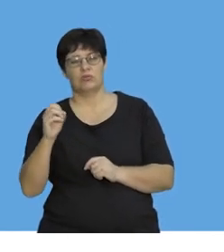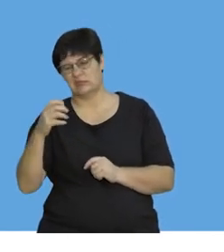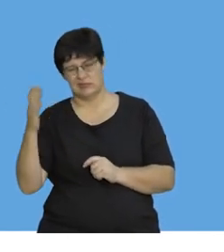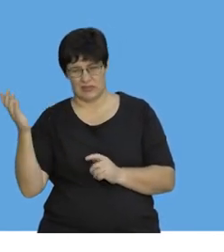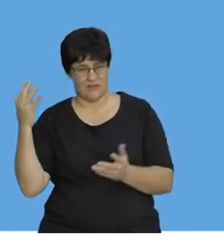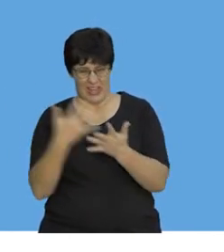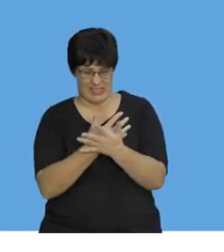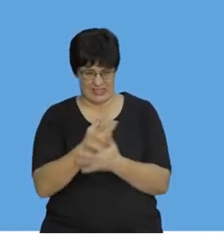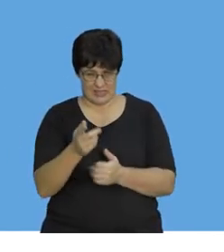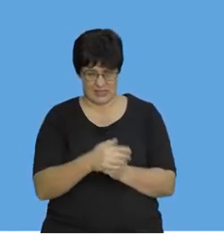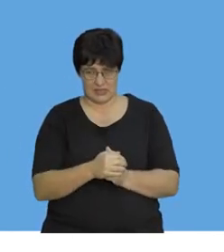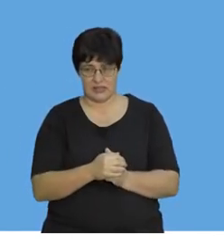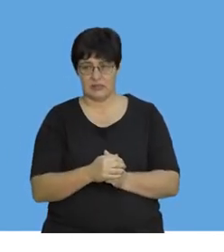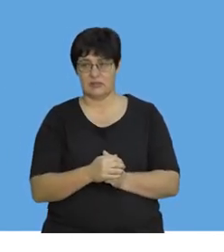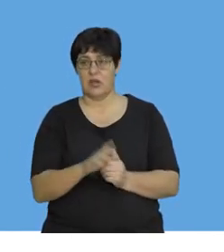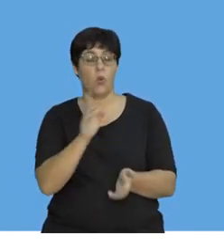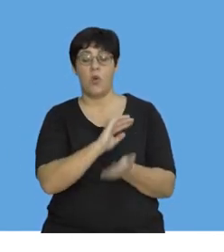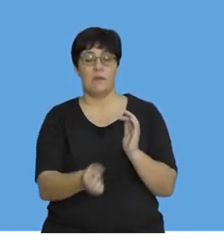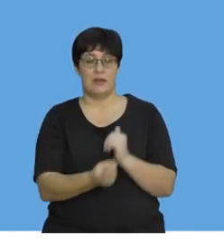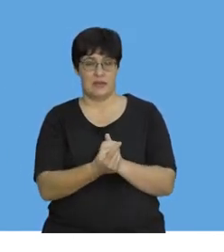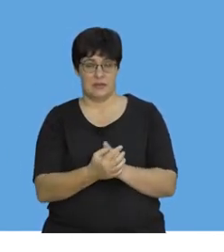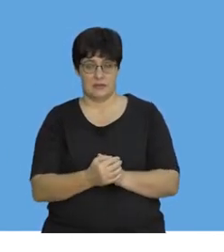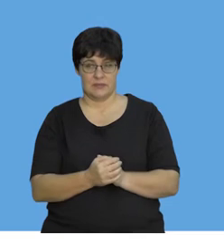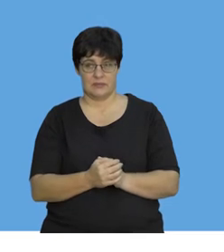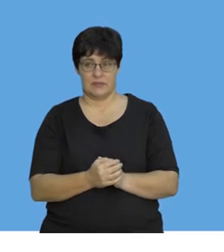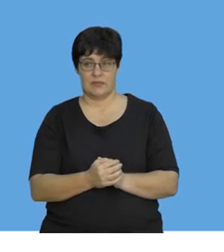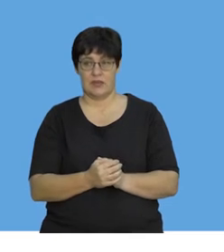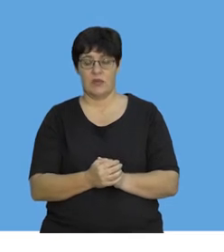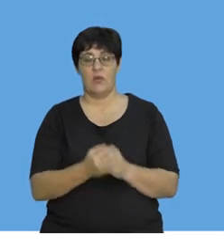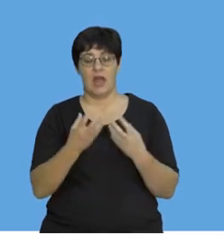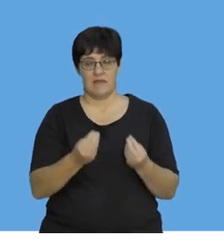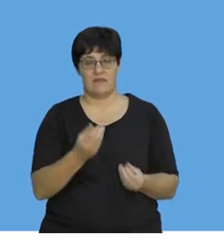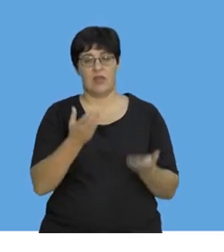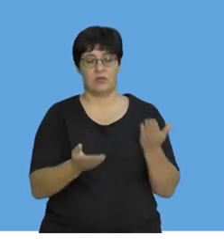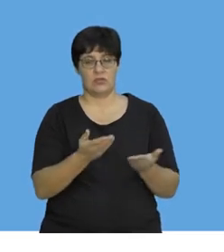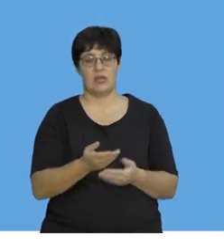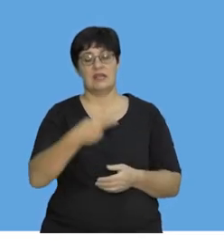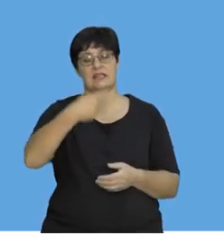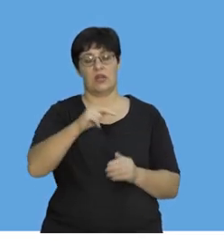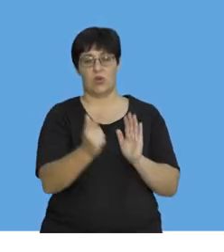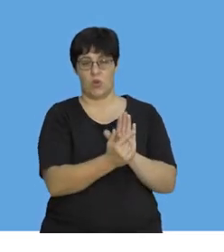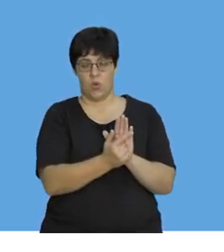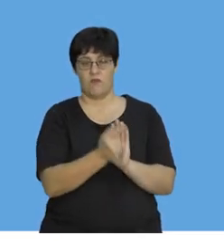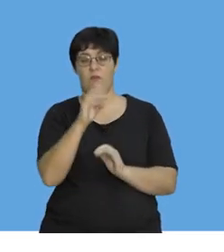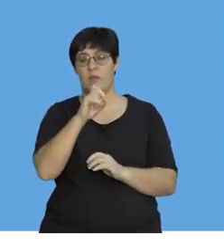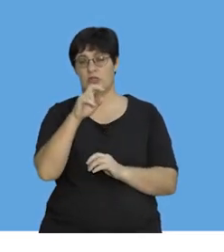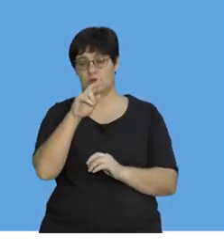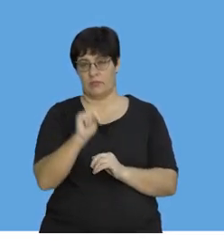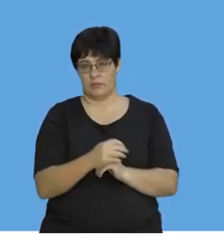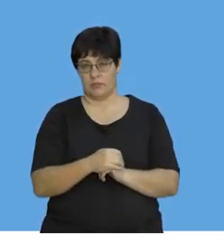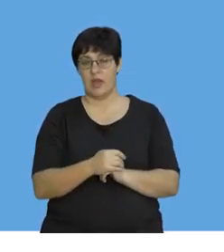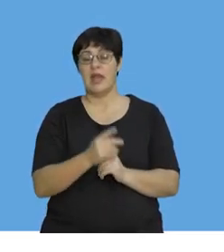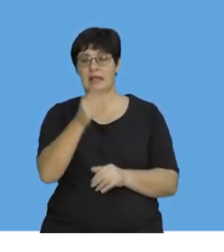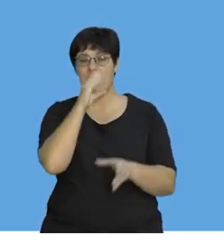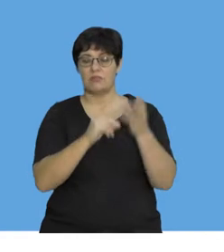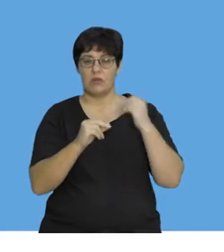that's quick. What happens here, and what we have is the equation for Newton's second law in terms of momentum, is it